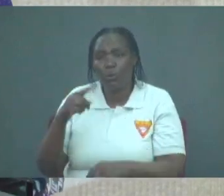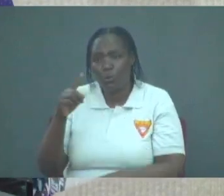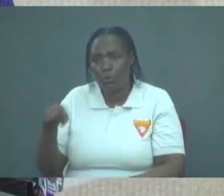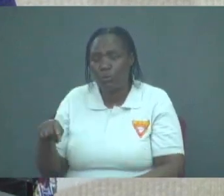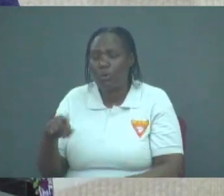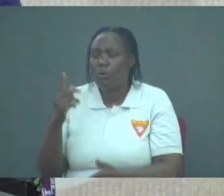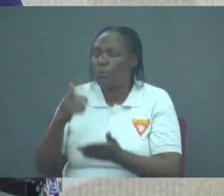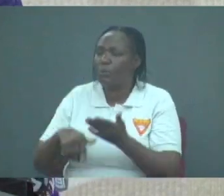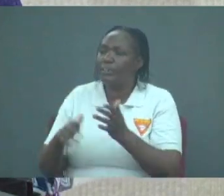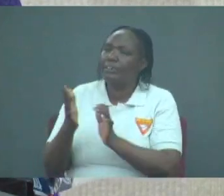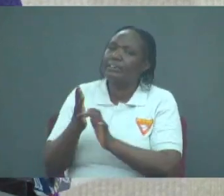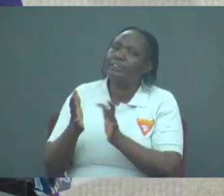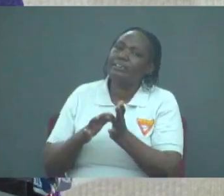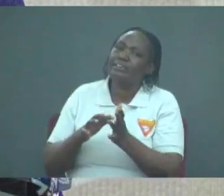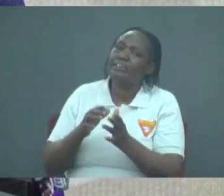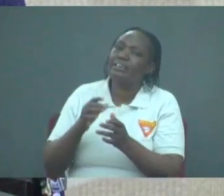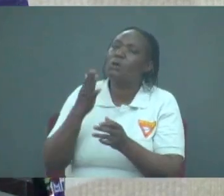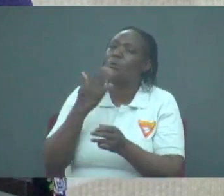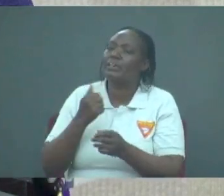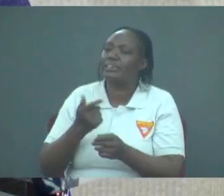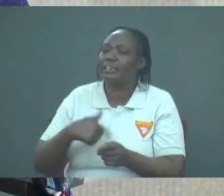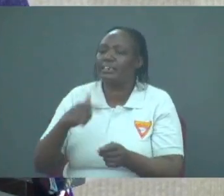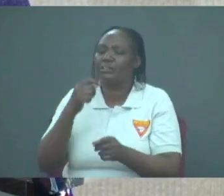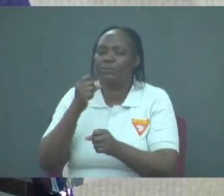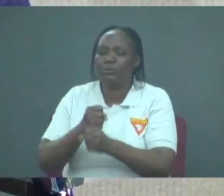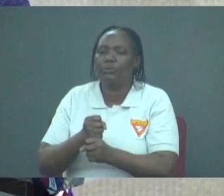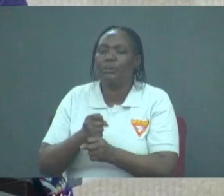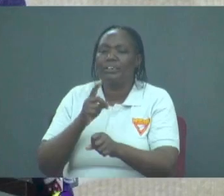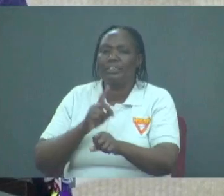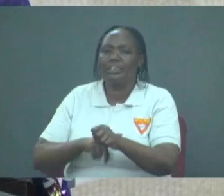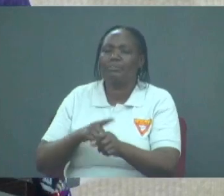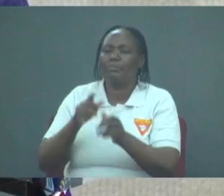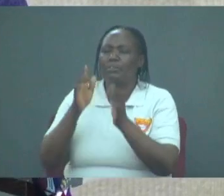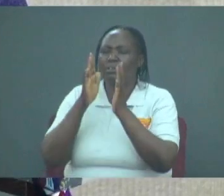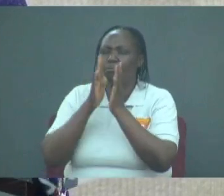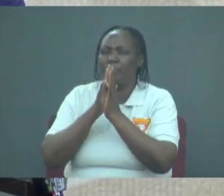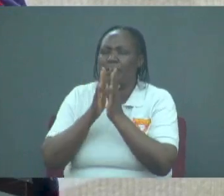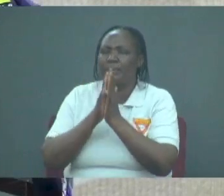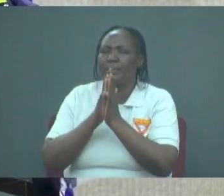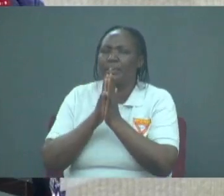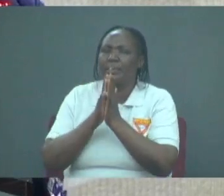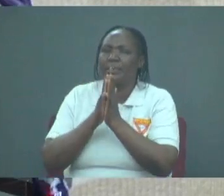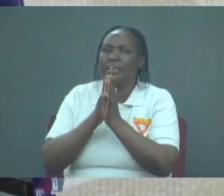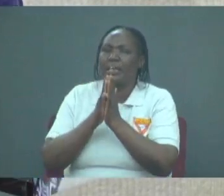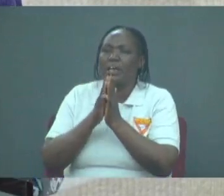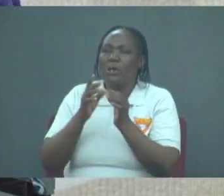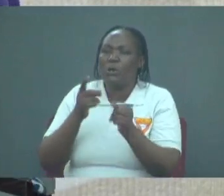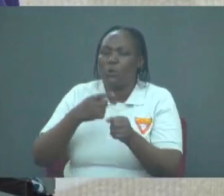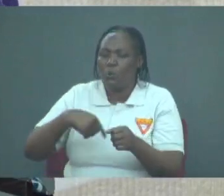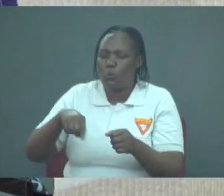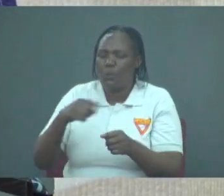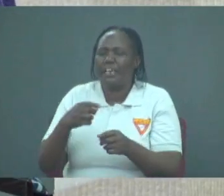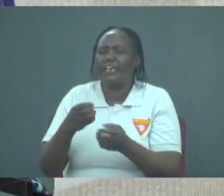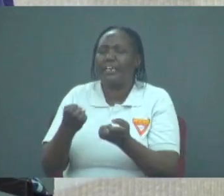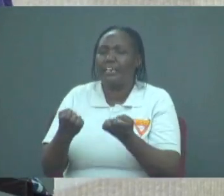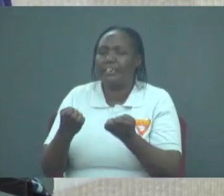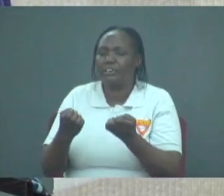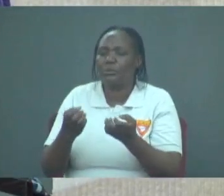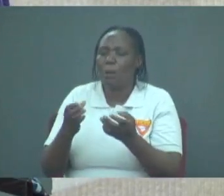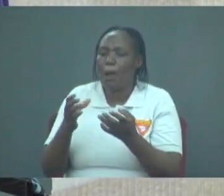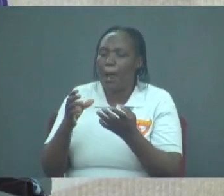us to do is a reminder that even as we pray, like Jesus taught us, we also have to make the right choices.